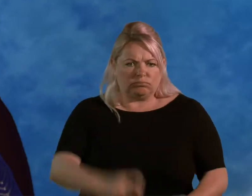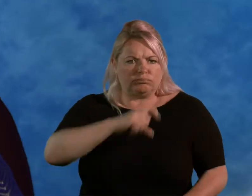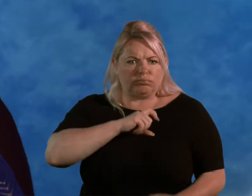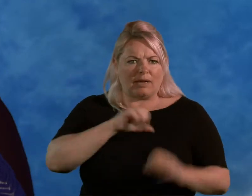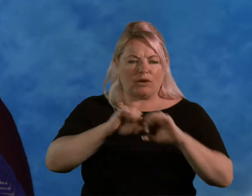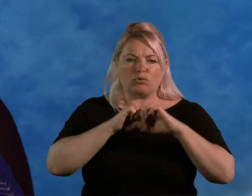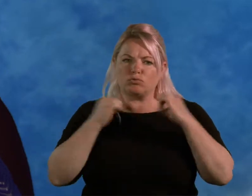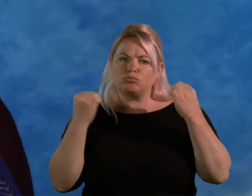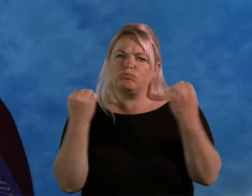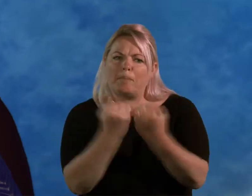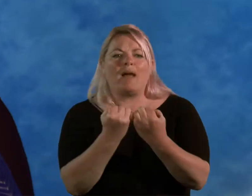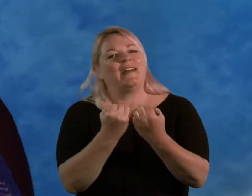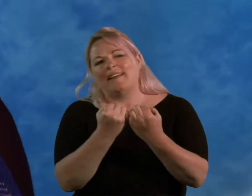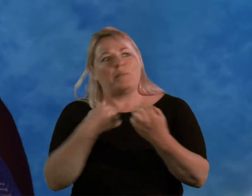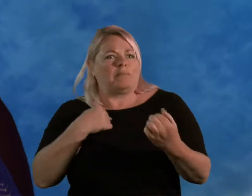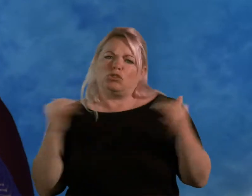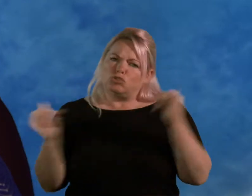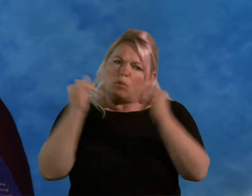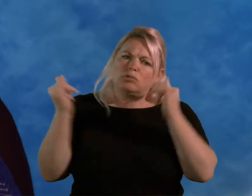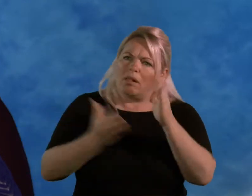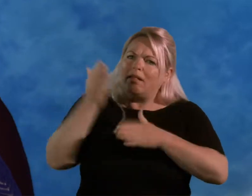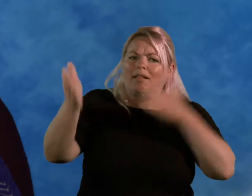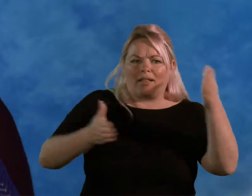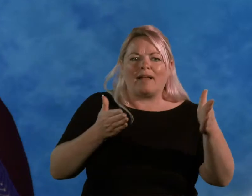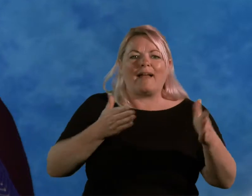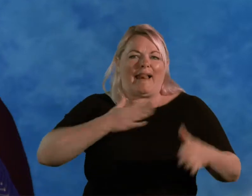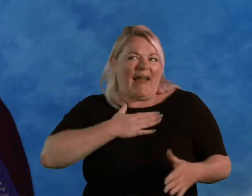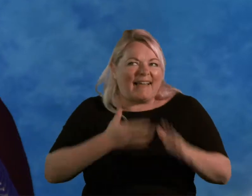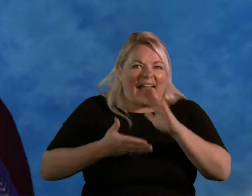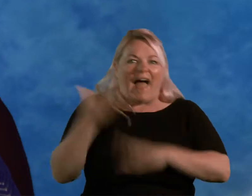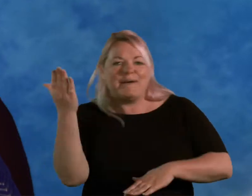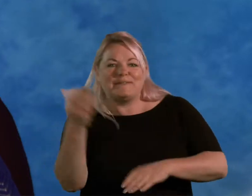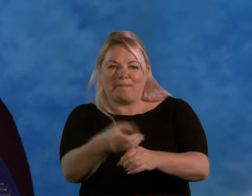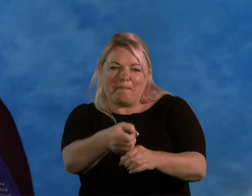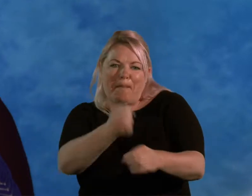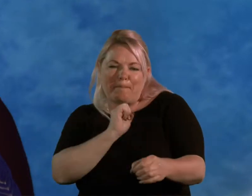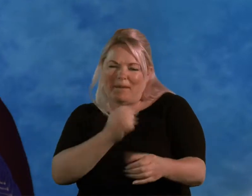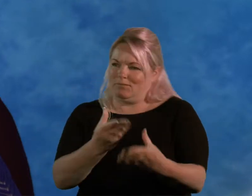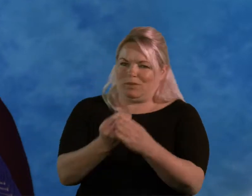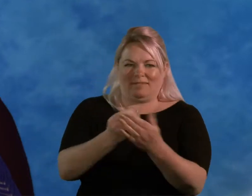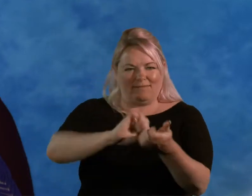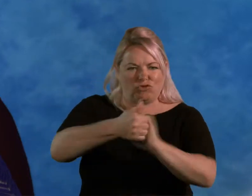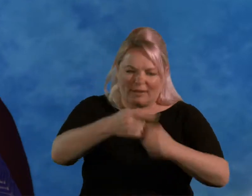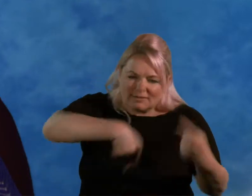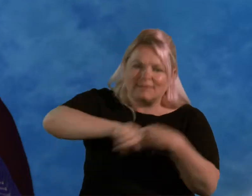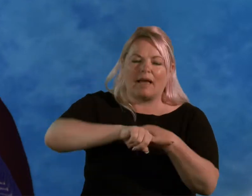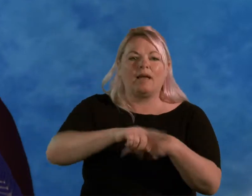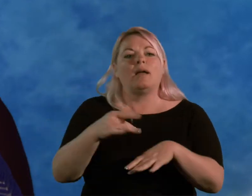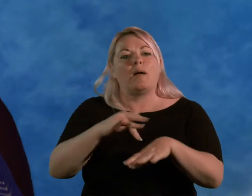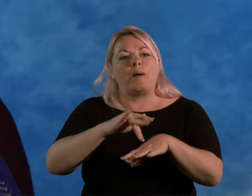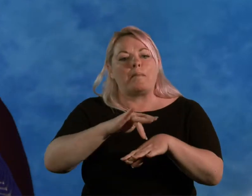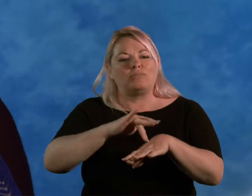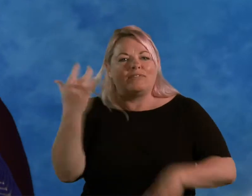surroundings. I've always been sociable. I do like to go out down the pub with my friends. But I would say, professionally,